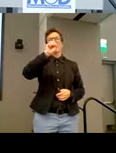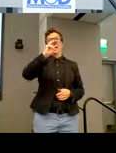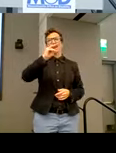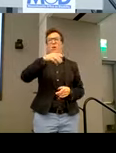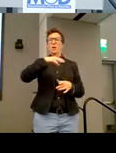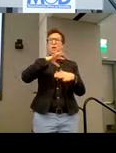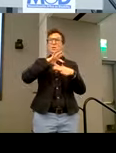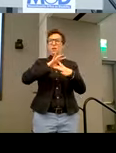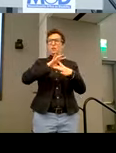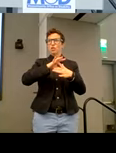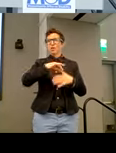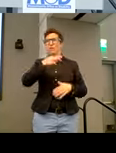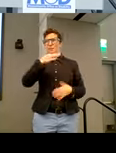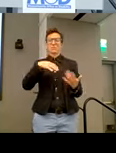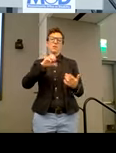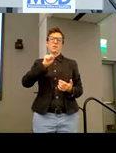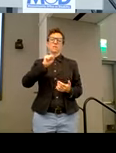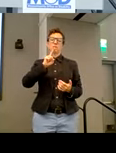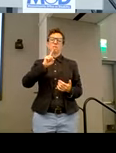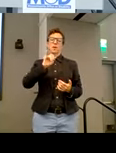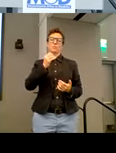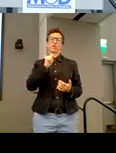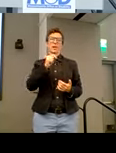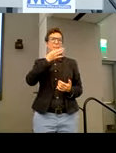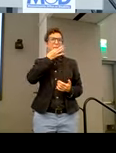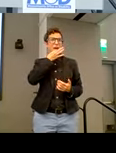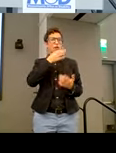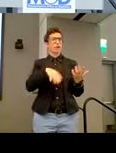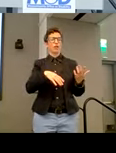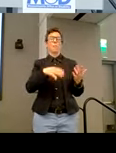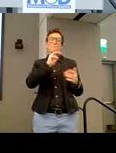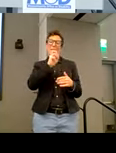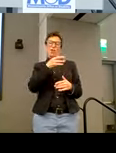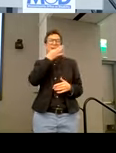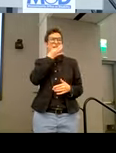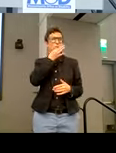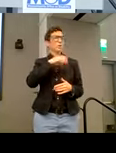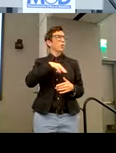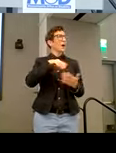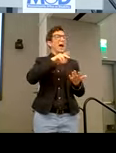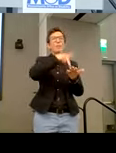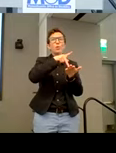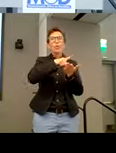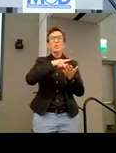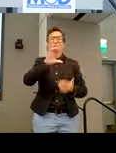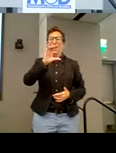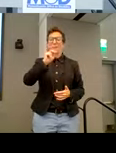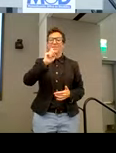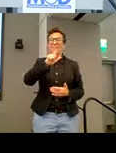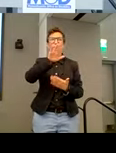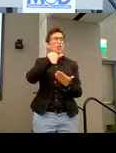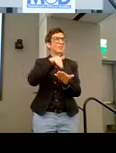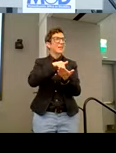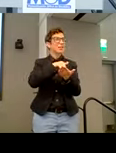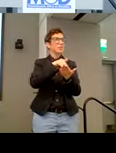have Perkins here, you have the Carroll Center, you have NCAM, which we mentioned. What a rich source that